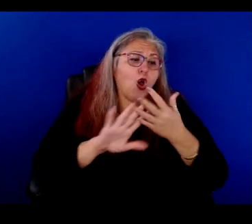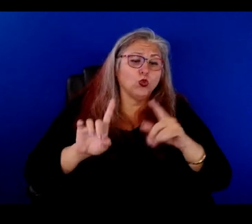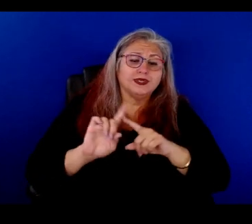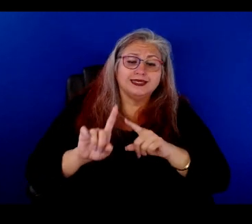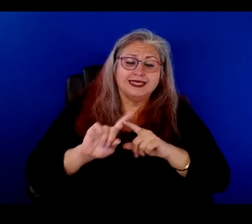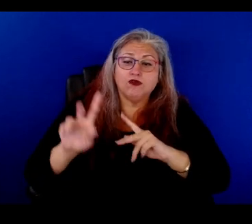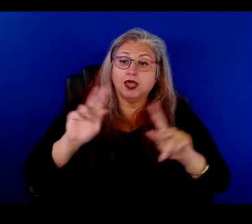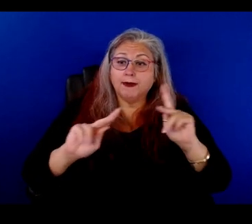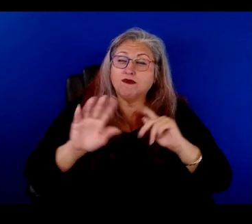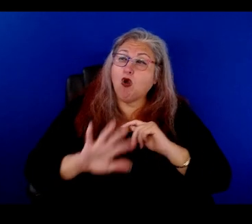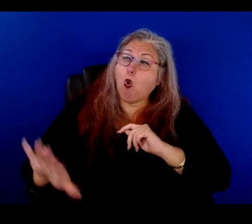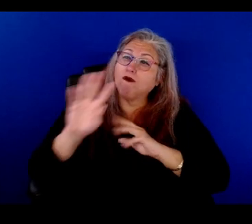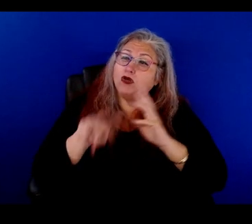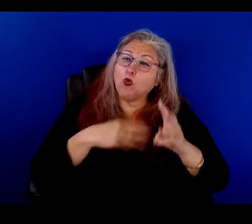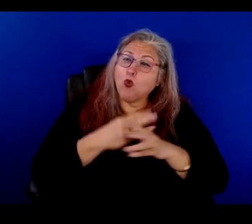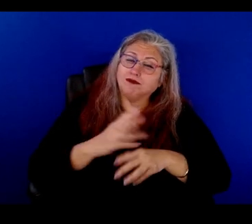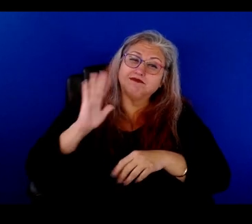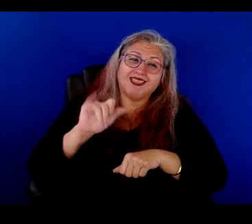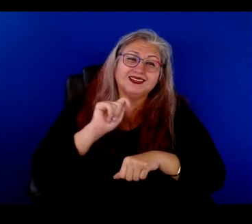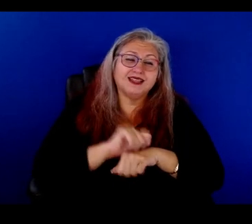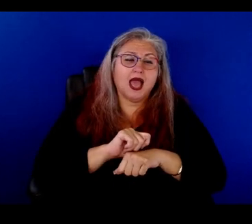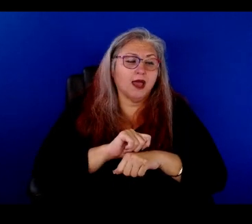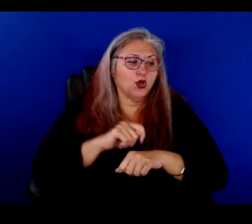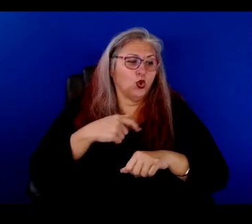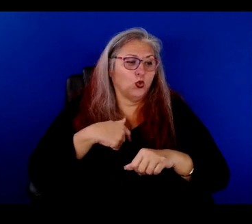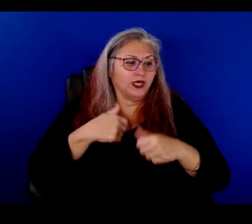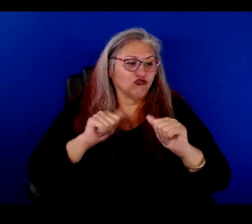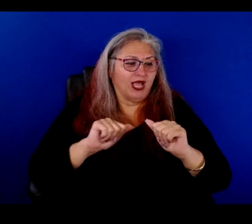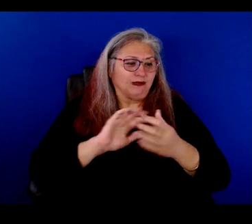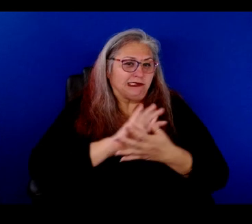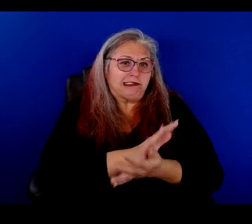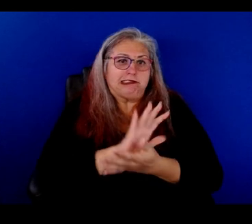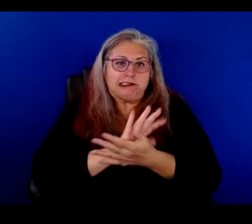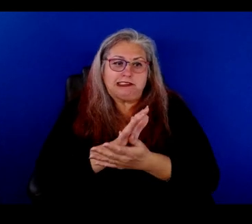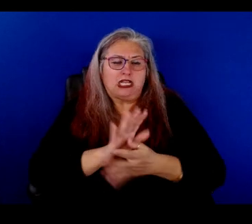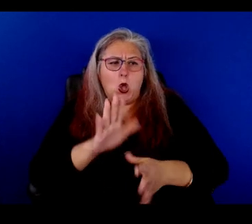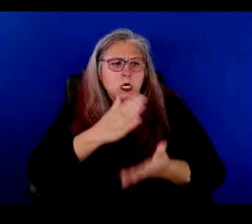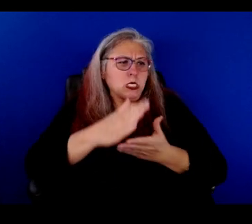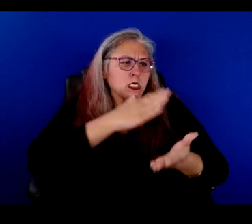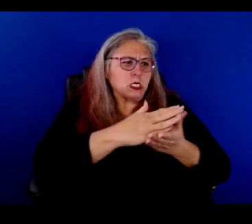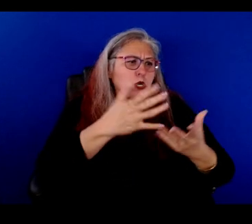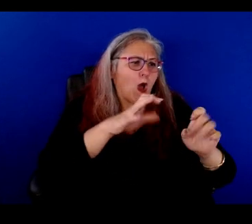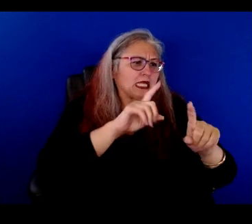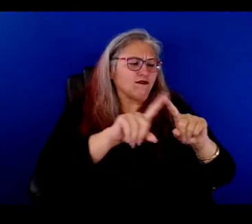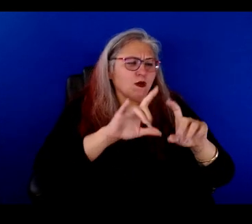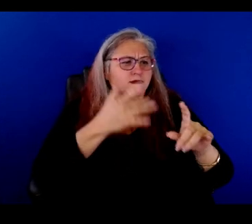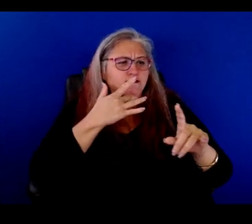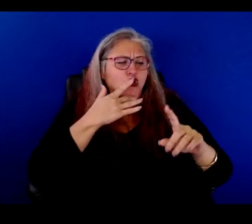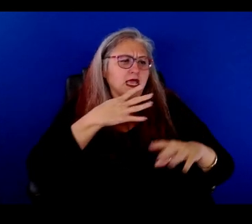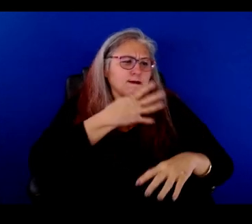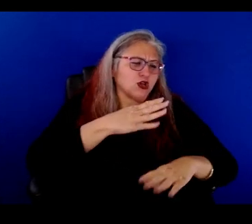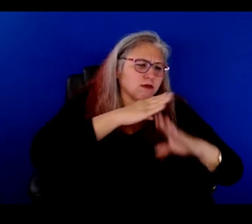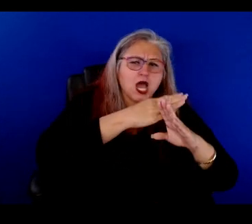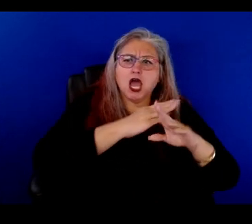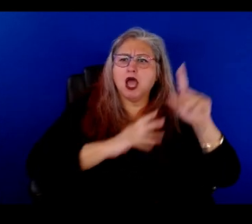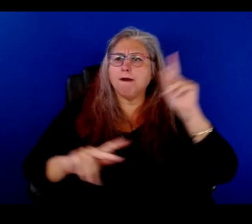peoples from around the world at a time when we're trying to like squelch every difference we can and block immigration and block